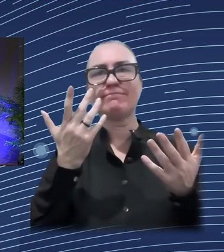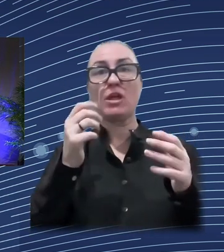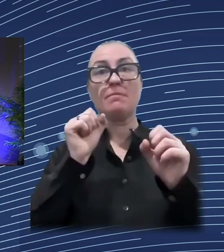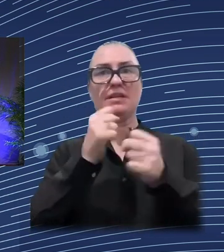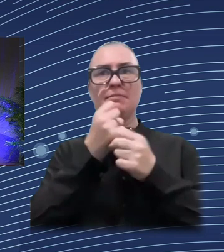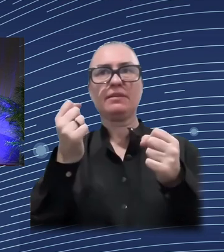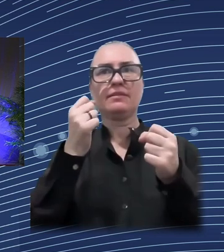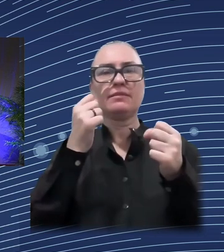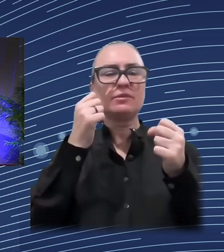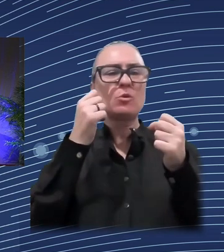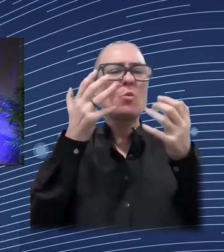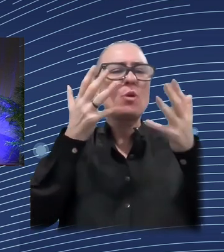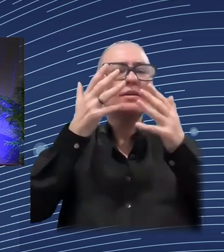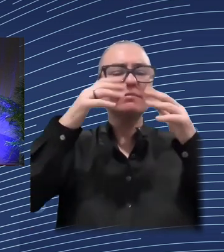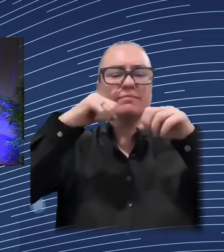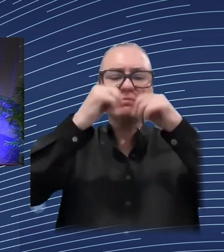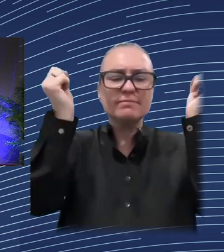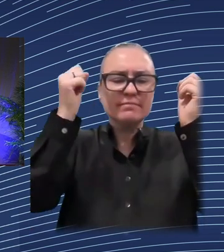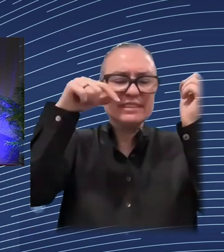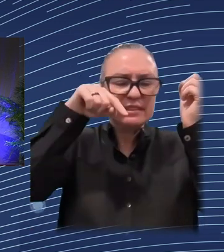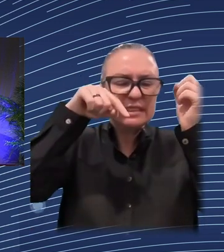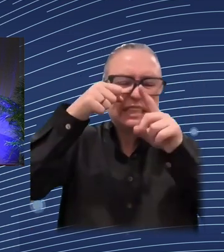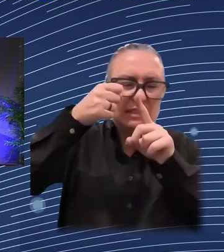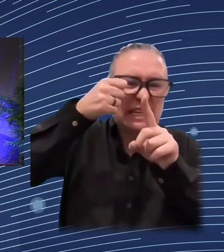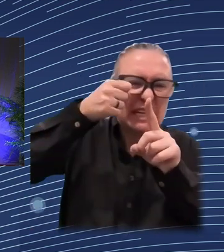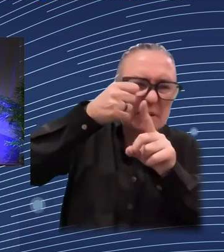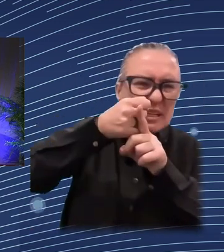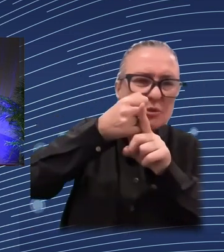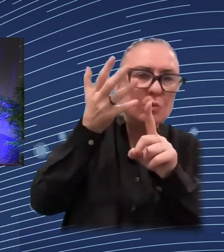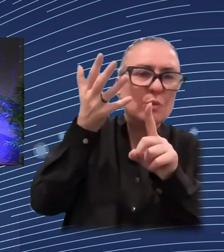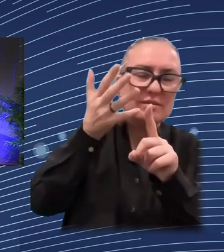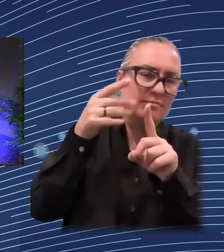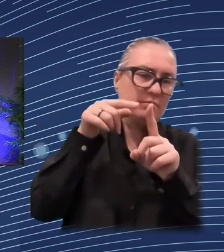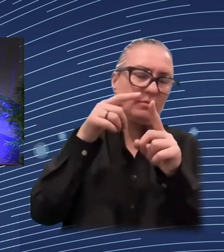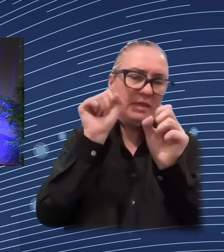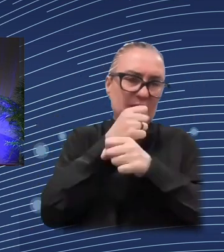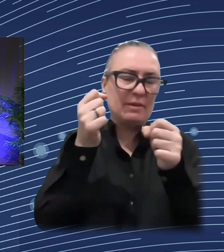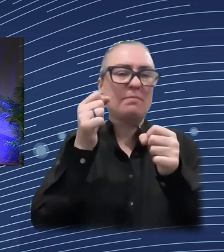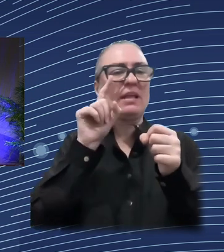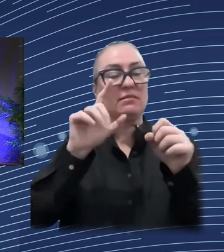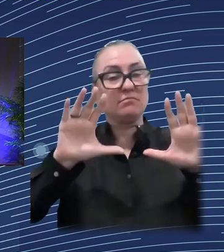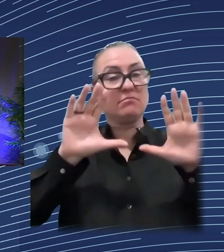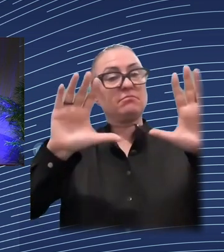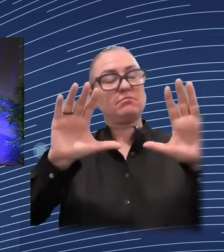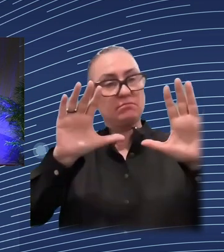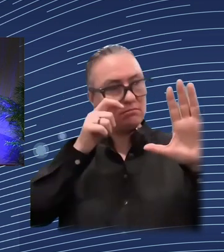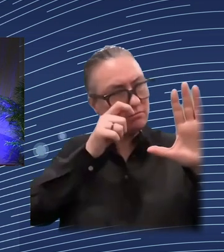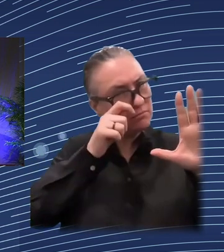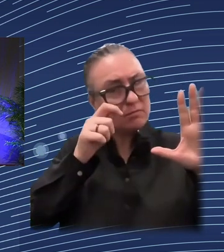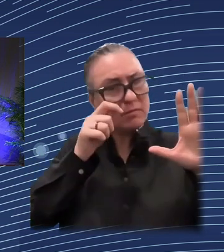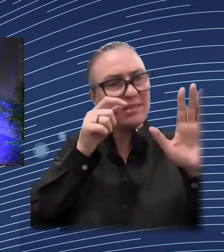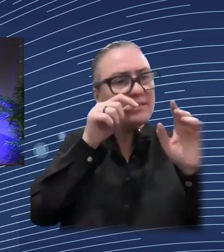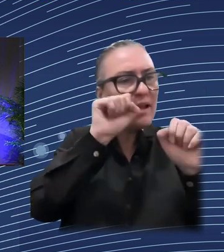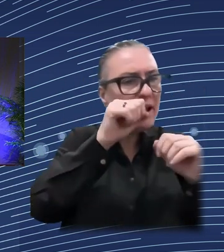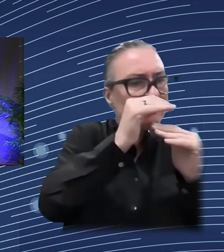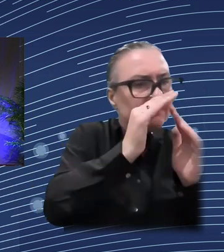panel of speakers, sort of maybe more than two words. So, one sentence. What is your key message you would